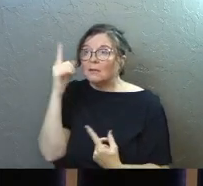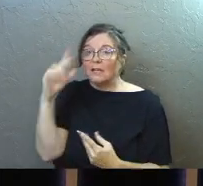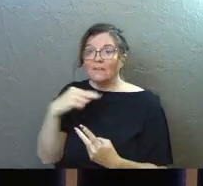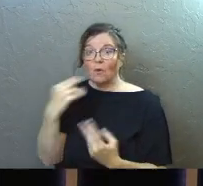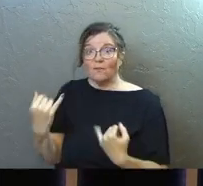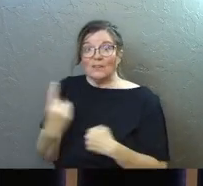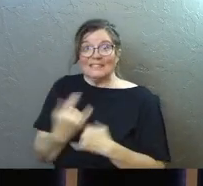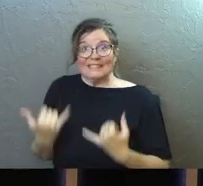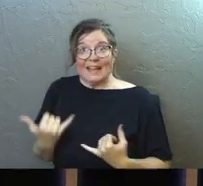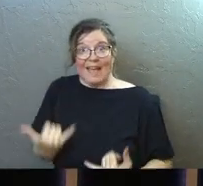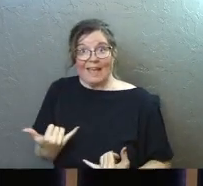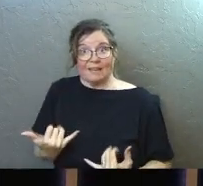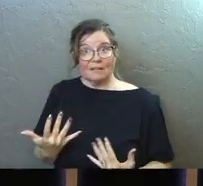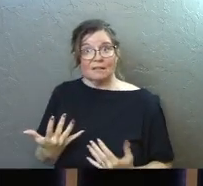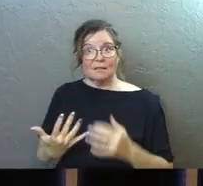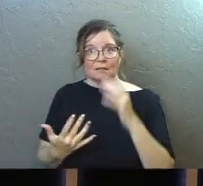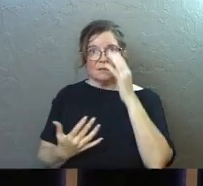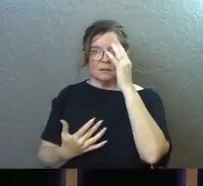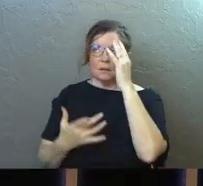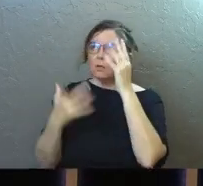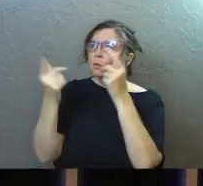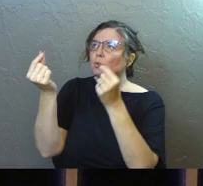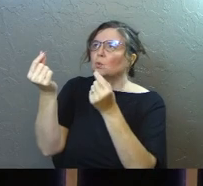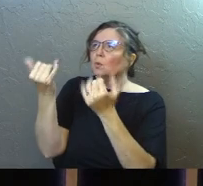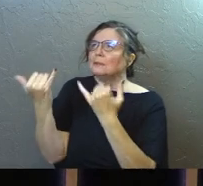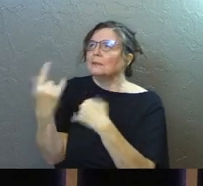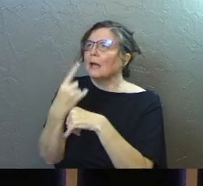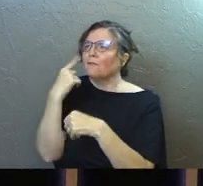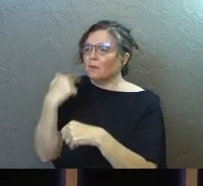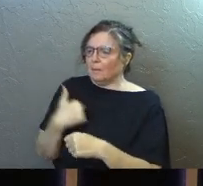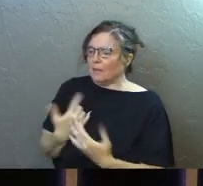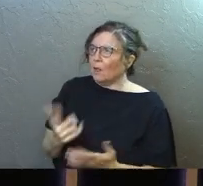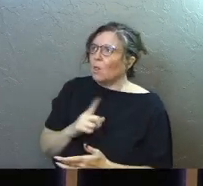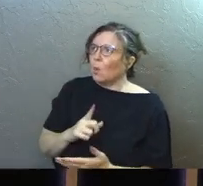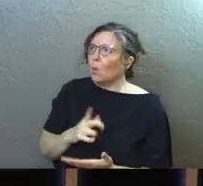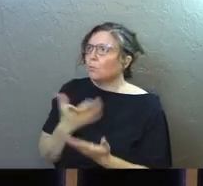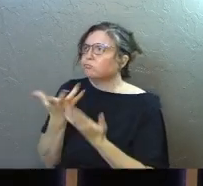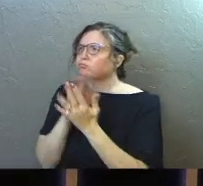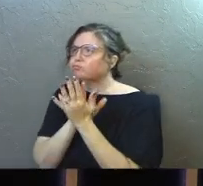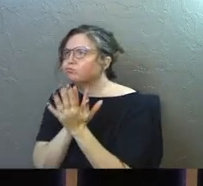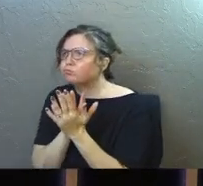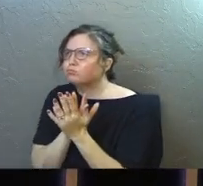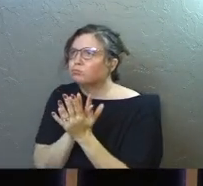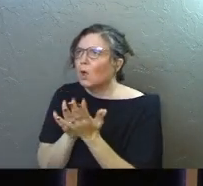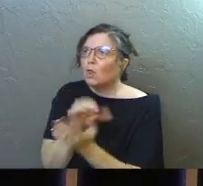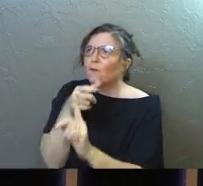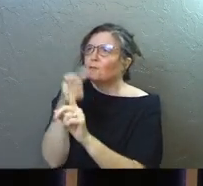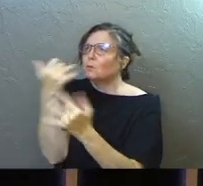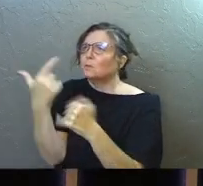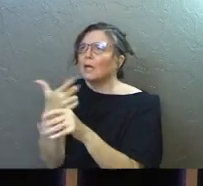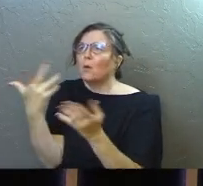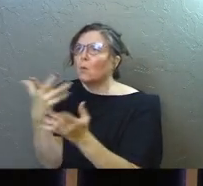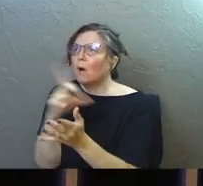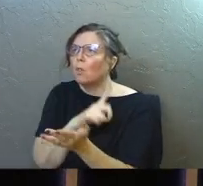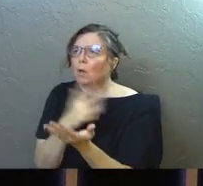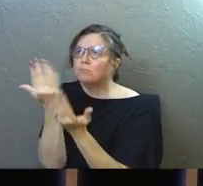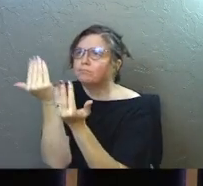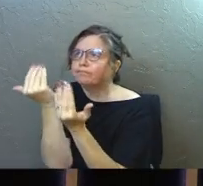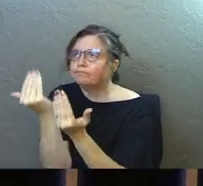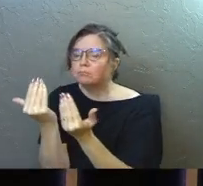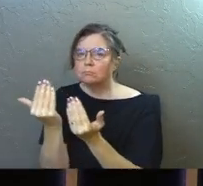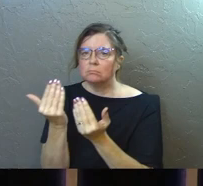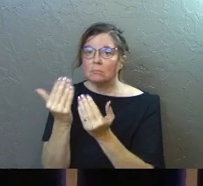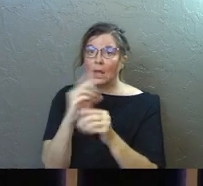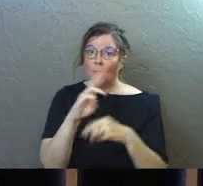And you should want it. You should desire it. You should go as far as to silence the rest of the world so that you can hear it.